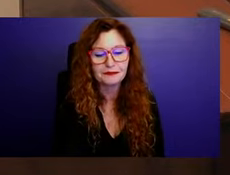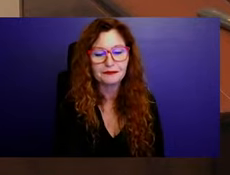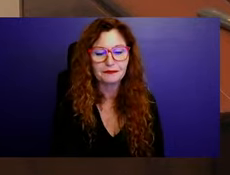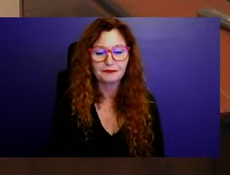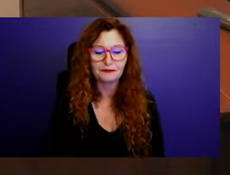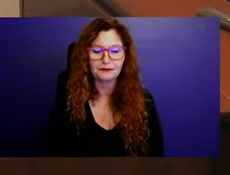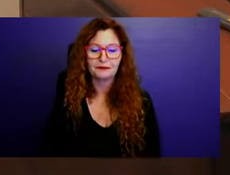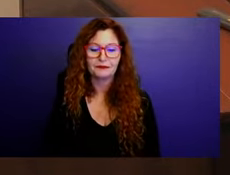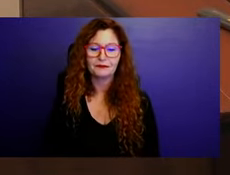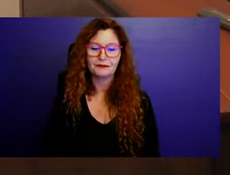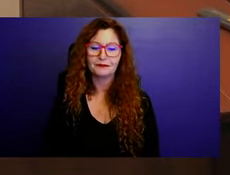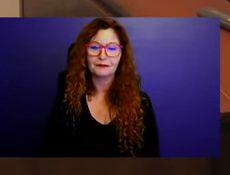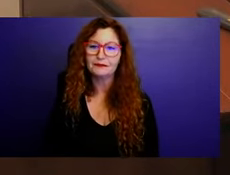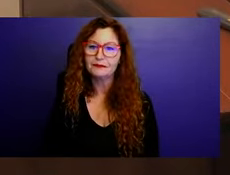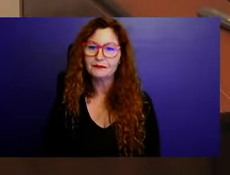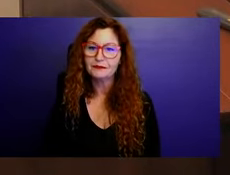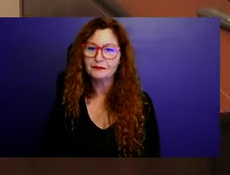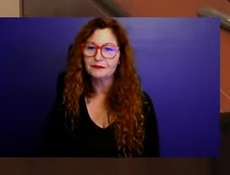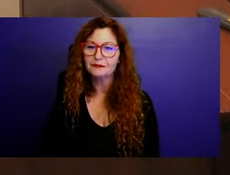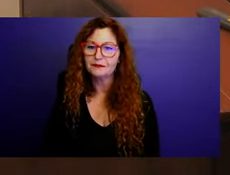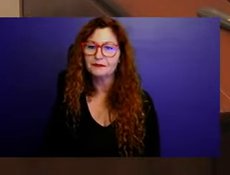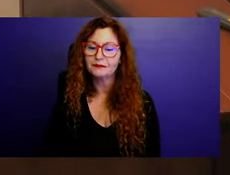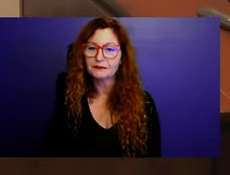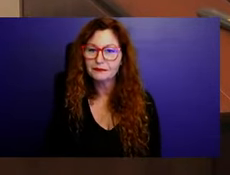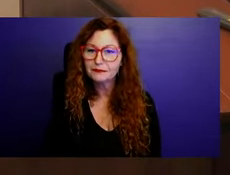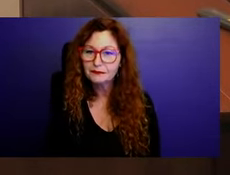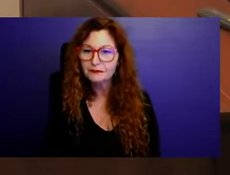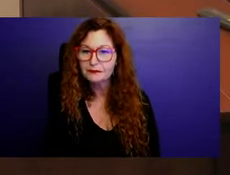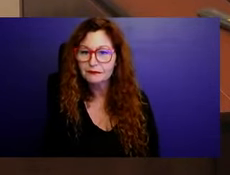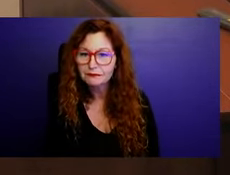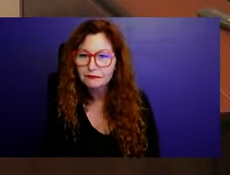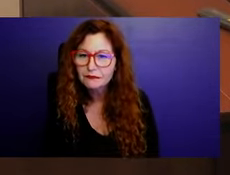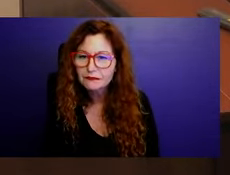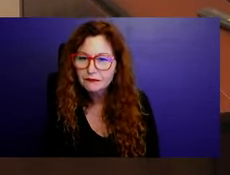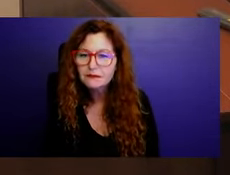This is the thing I want to quote the thing from the Bible.